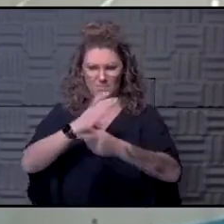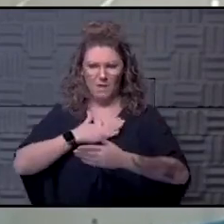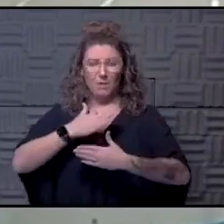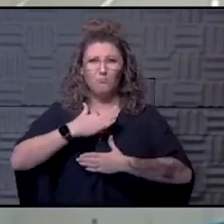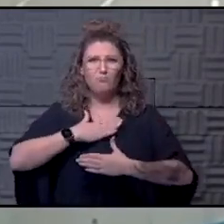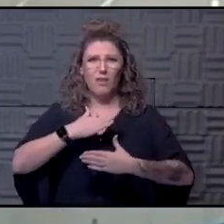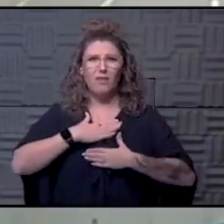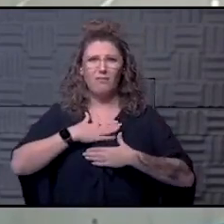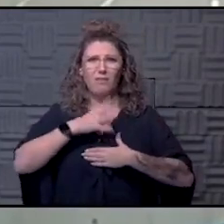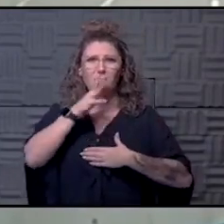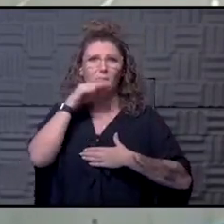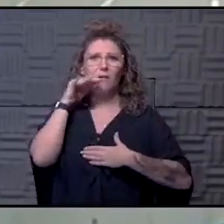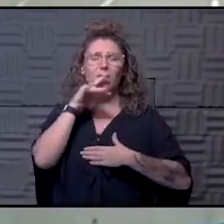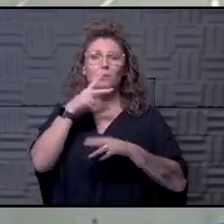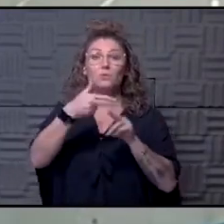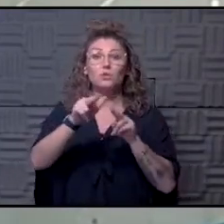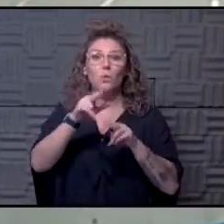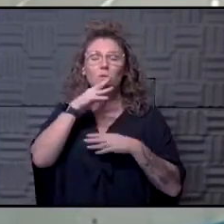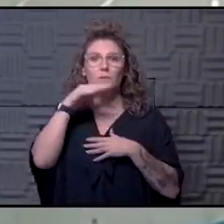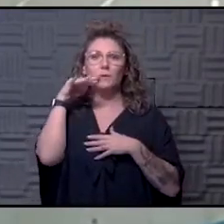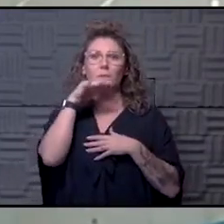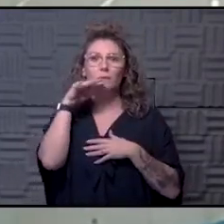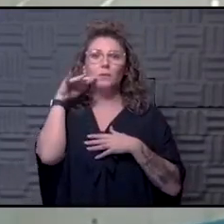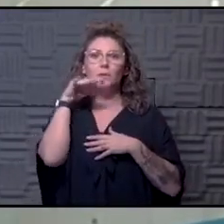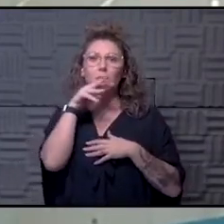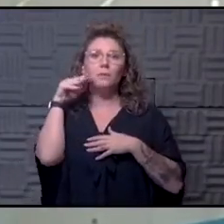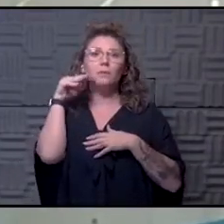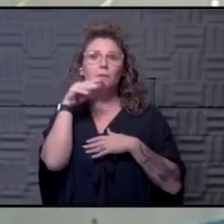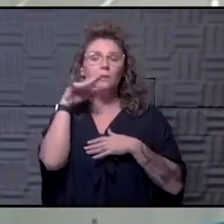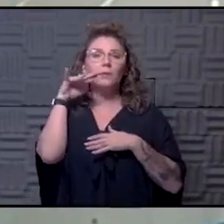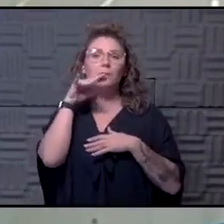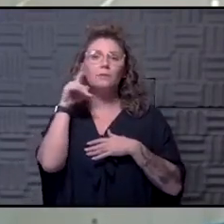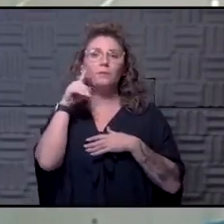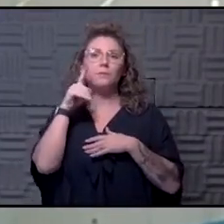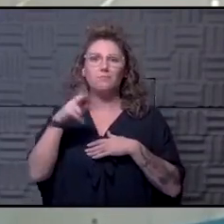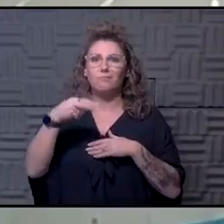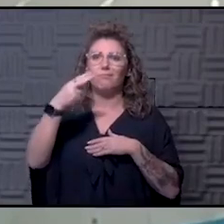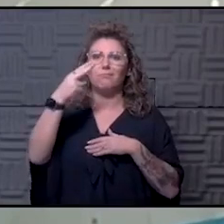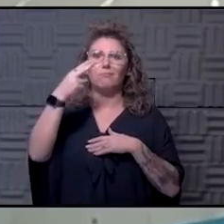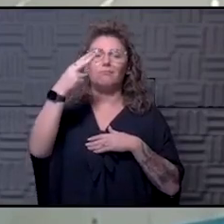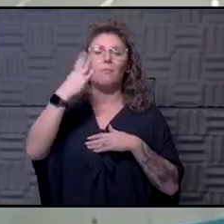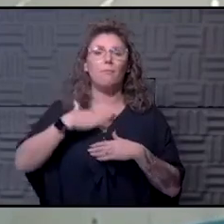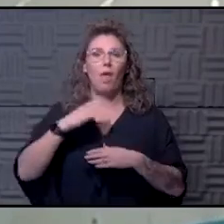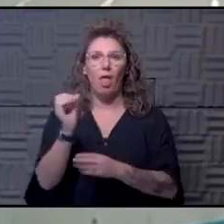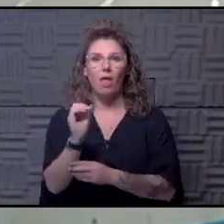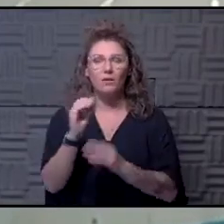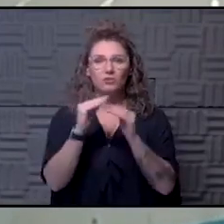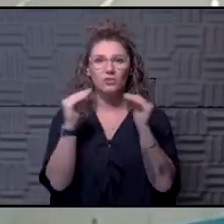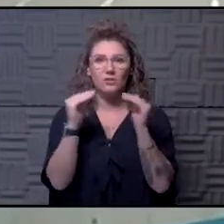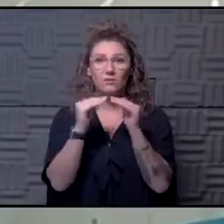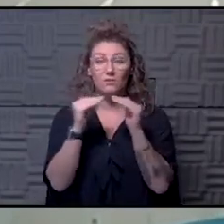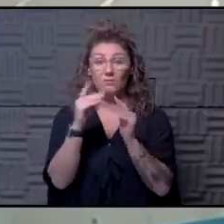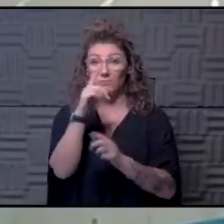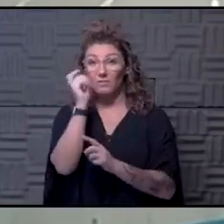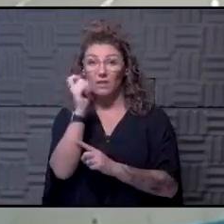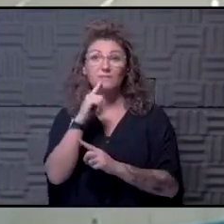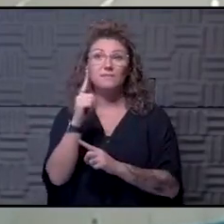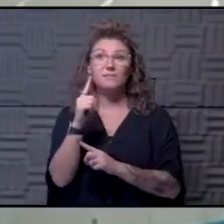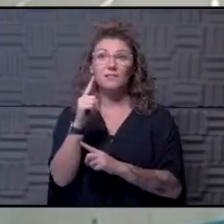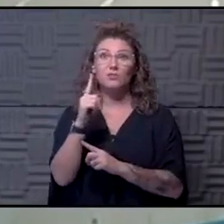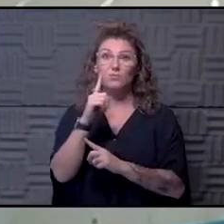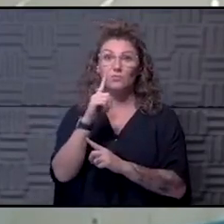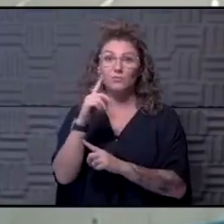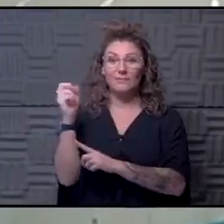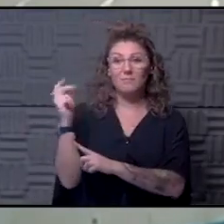mouth to like short breaths, short, shallow breaths to try and raise my oxygen level. Um, cause I had to get back home